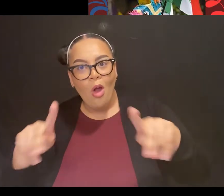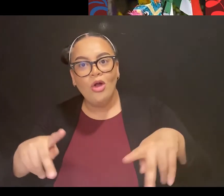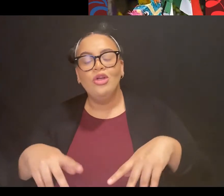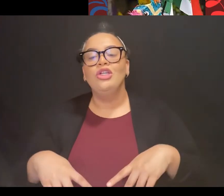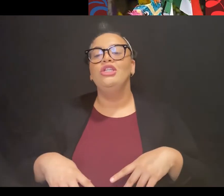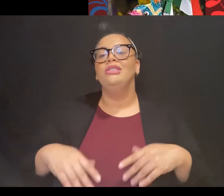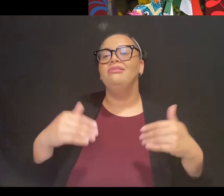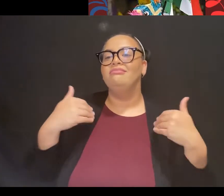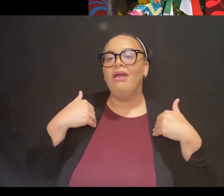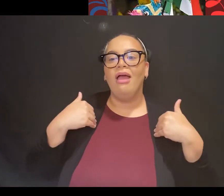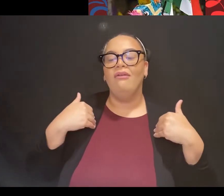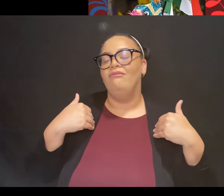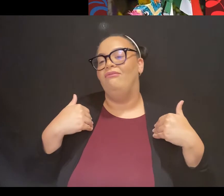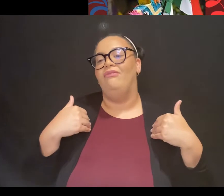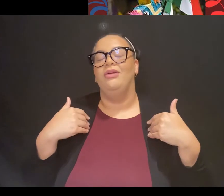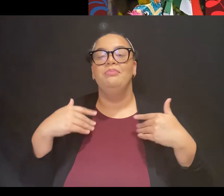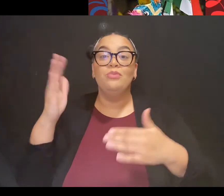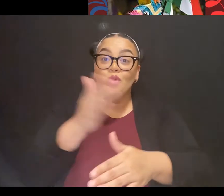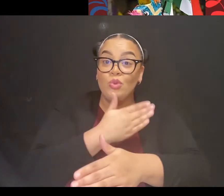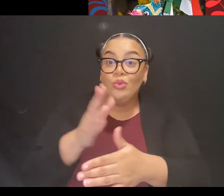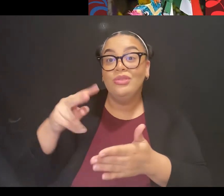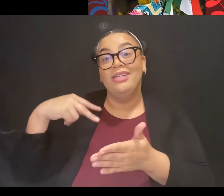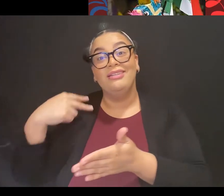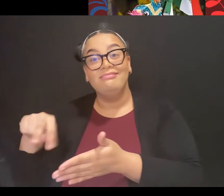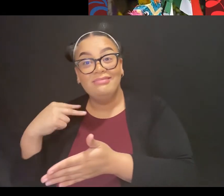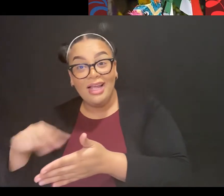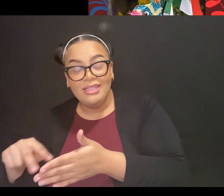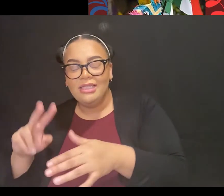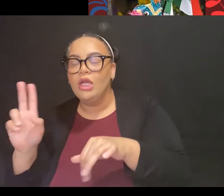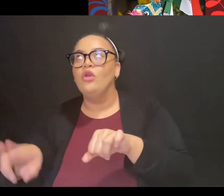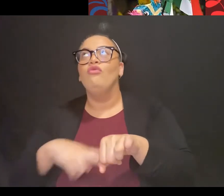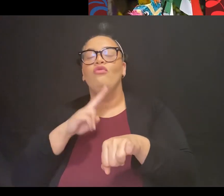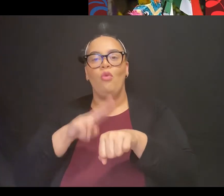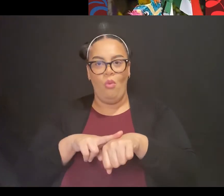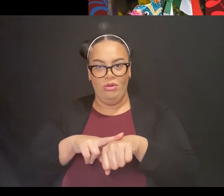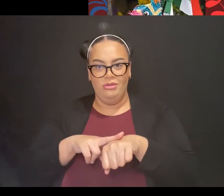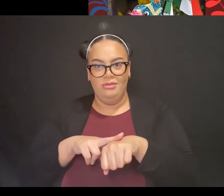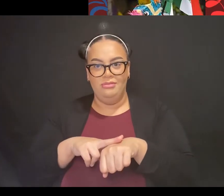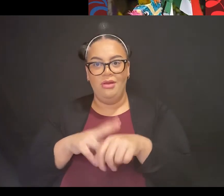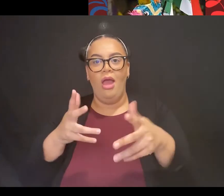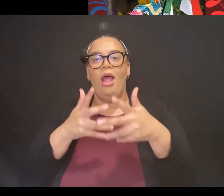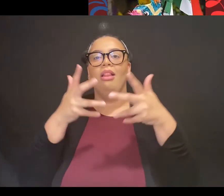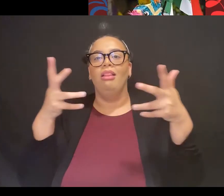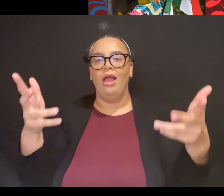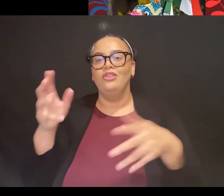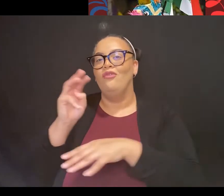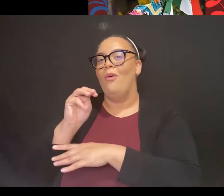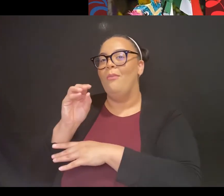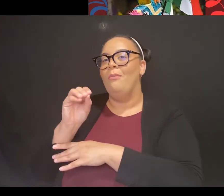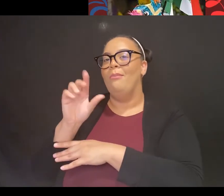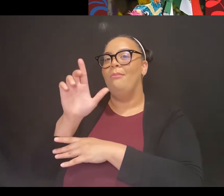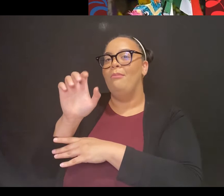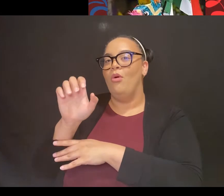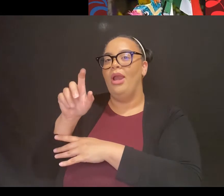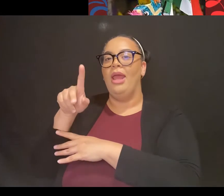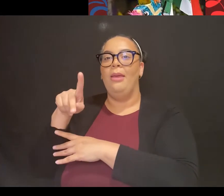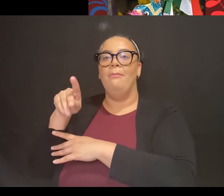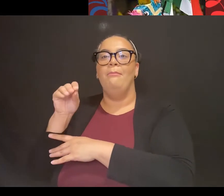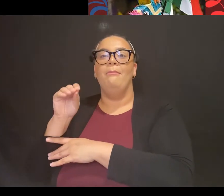and of course, a lot of mole poblano. Primarily, Cinco de Mayo is